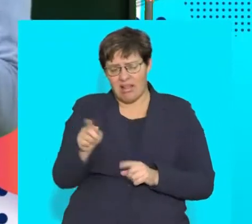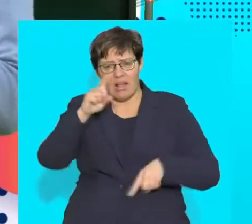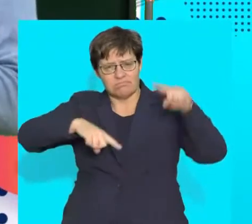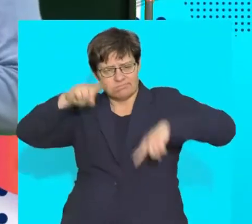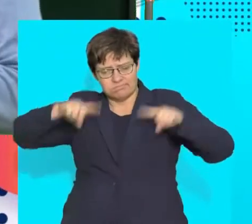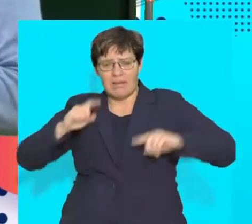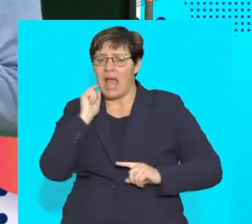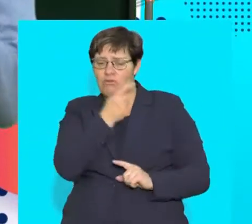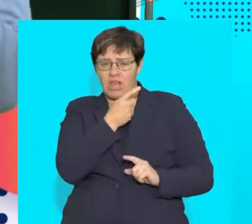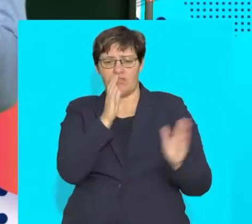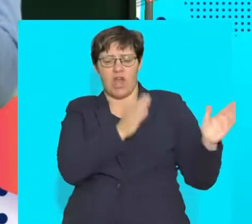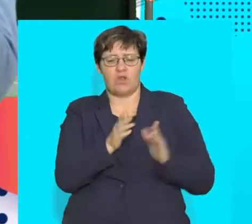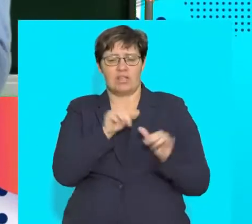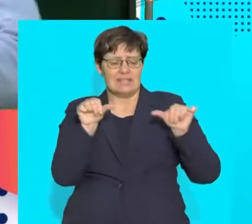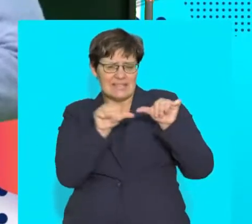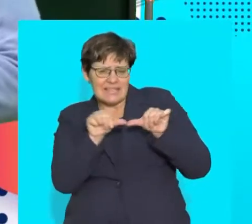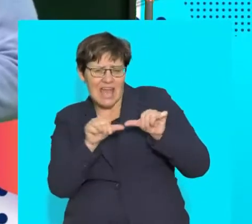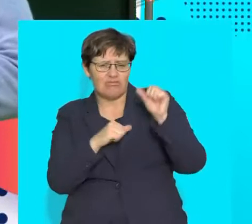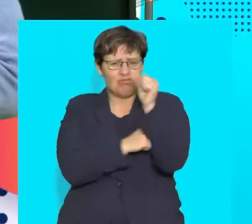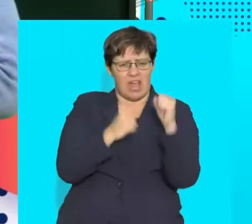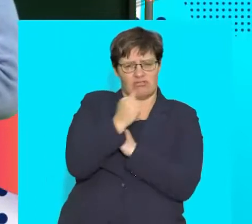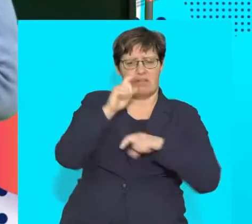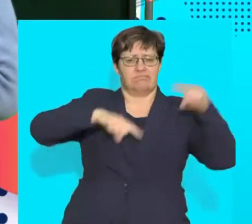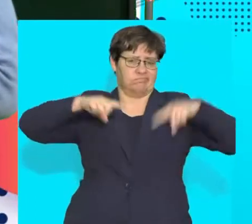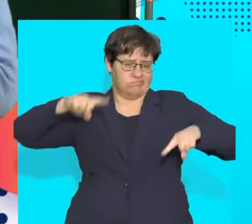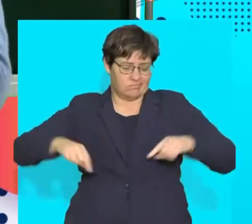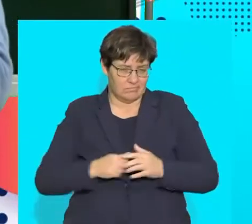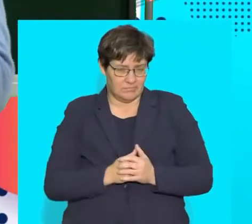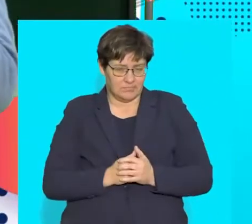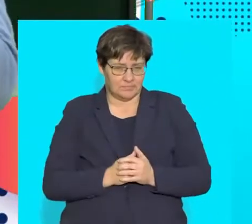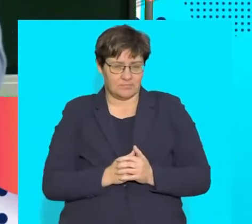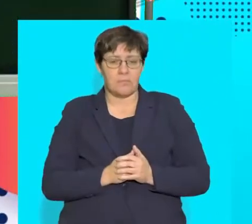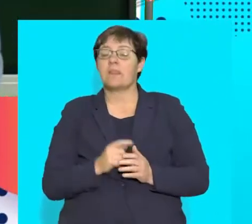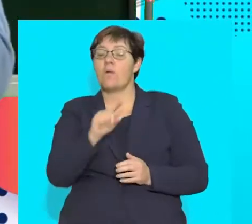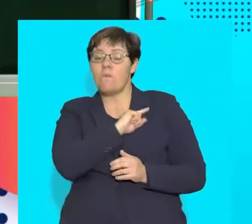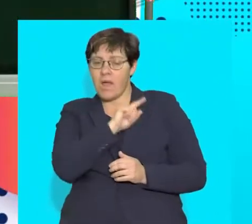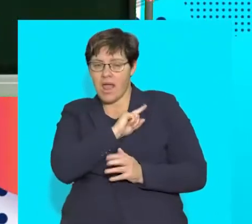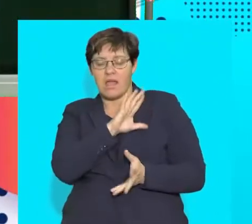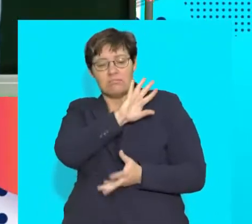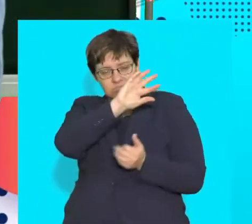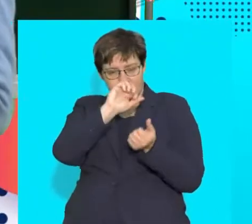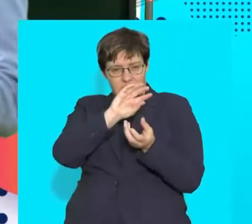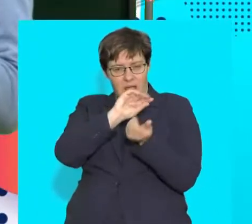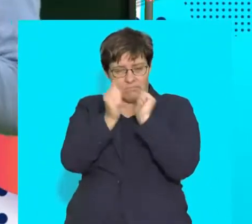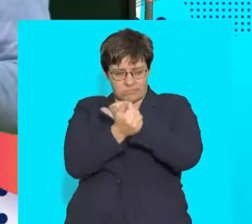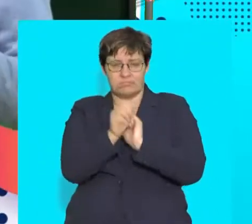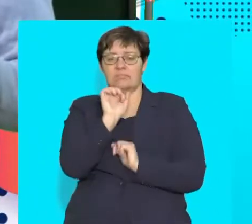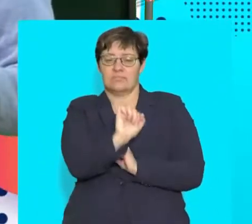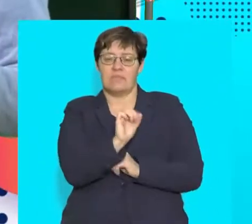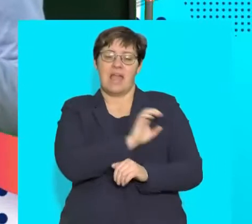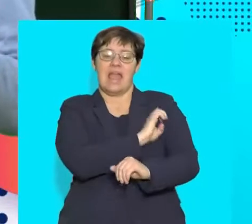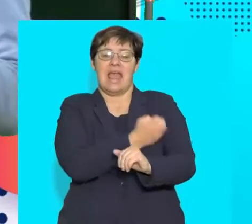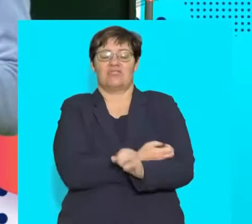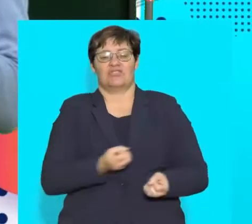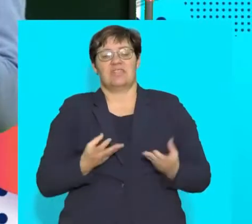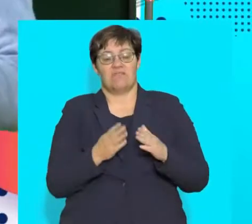arrangement of teeth. Size and structures also vary. And that is essentially an adaptation to supply energy